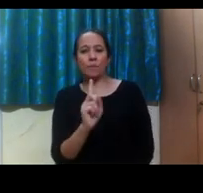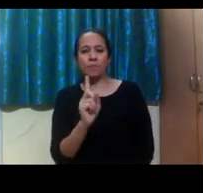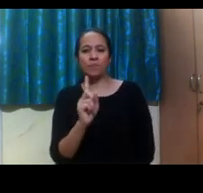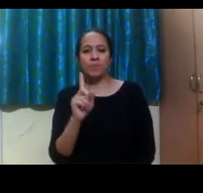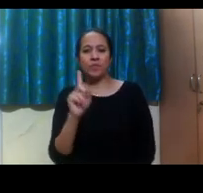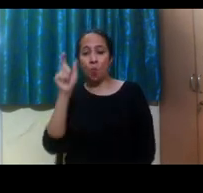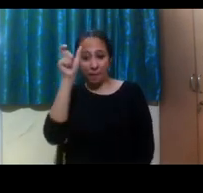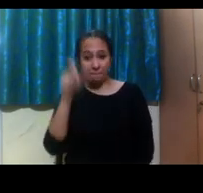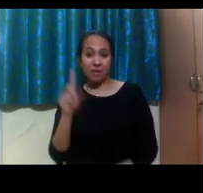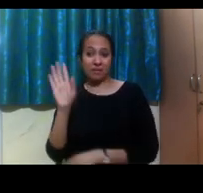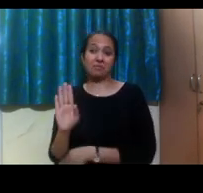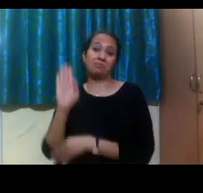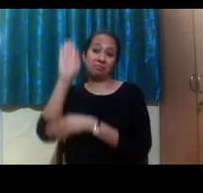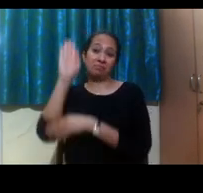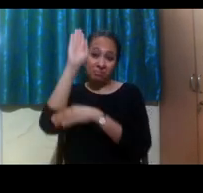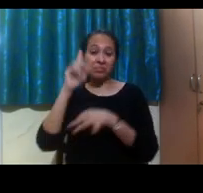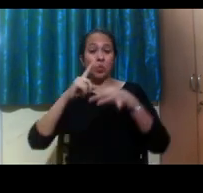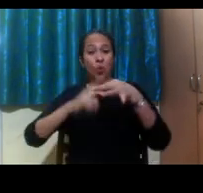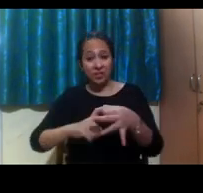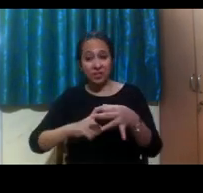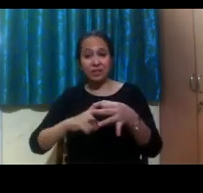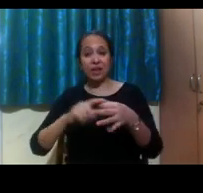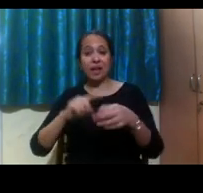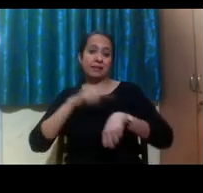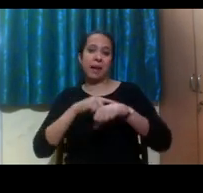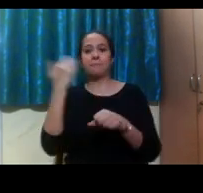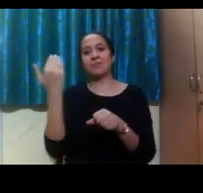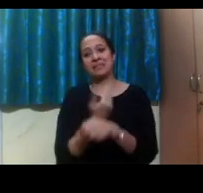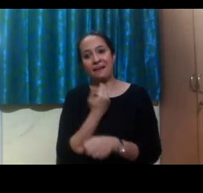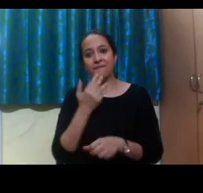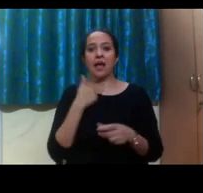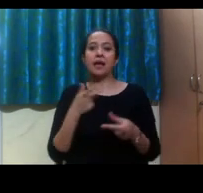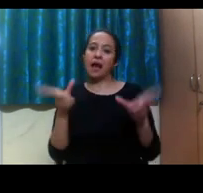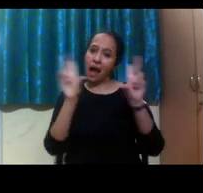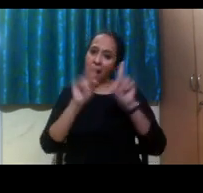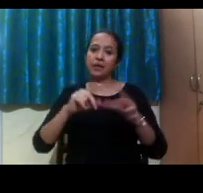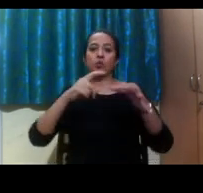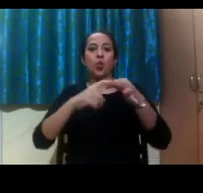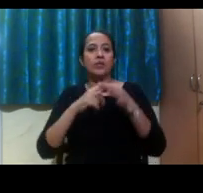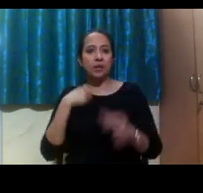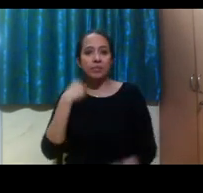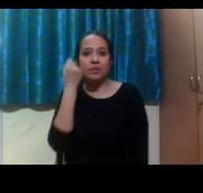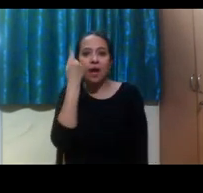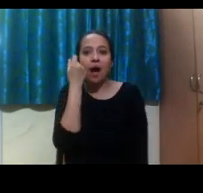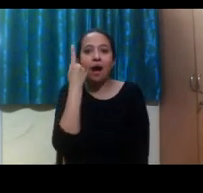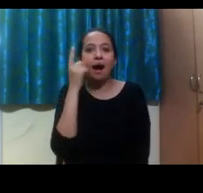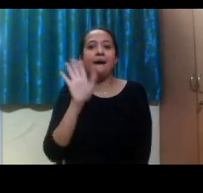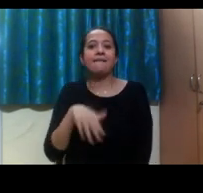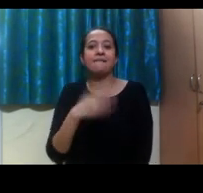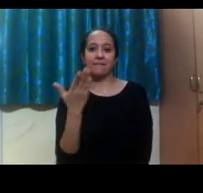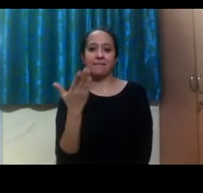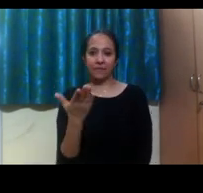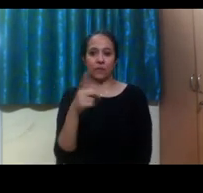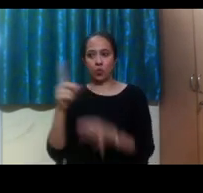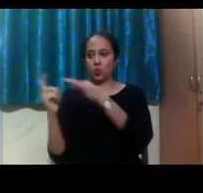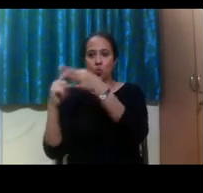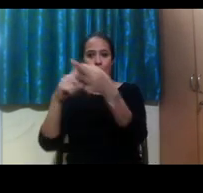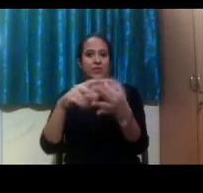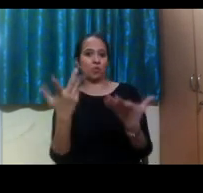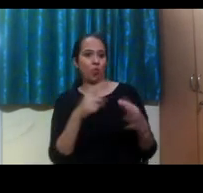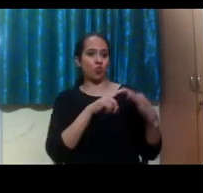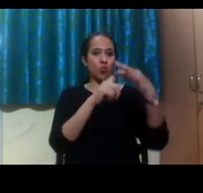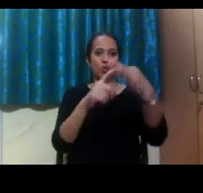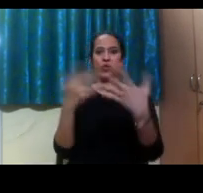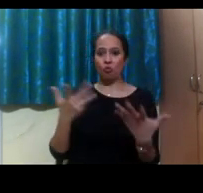one person to speak at a time and repeat those questions so that I can understand what's actually happening during the